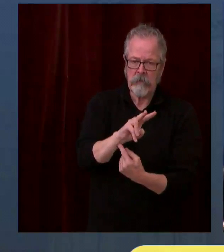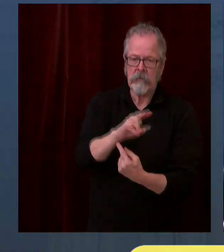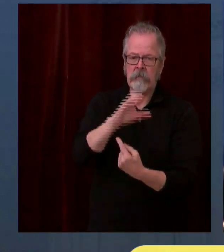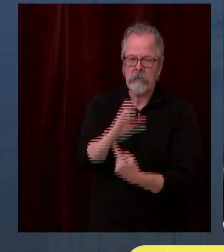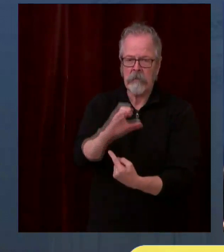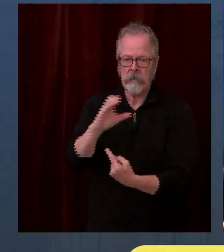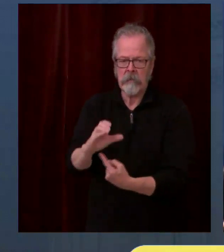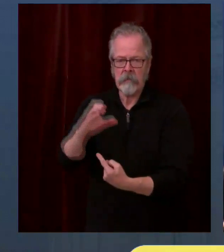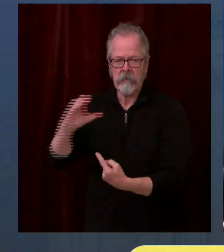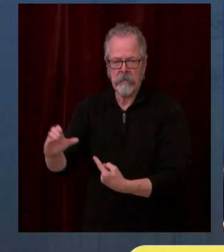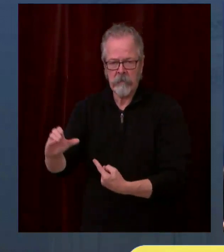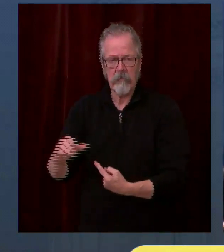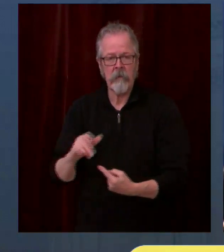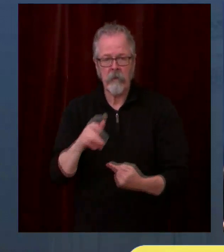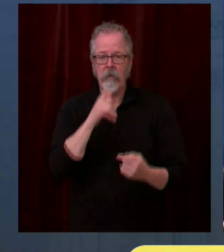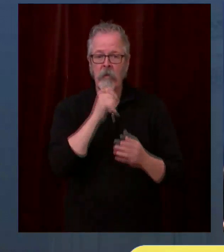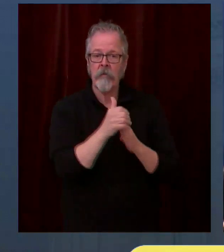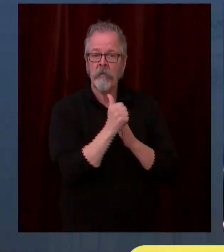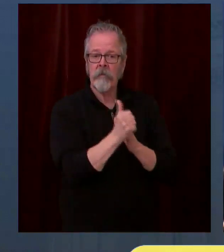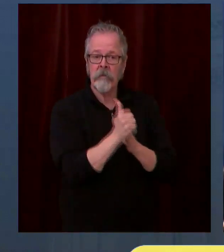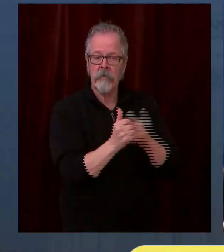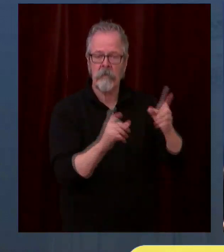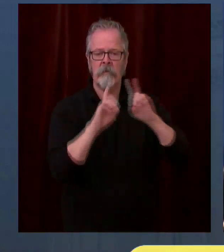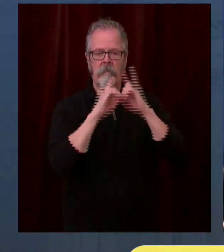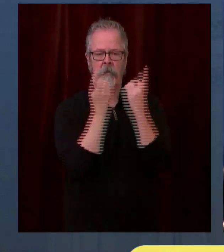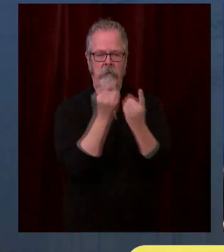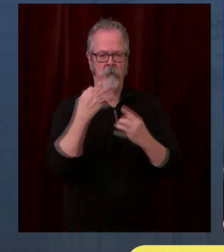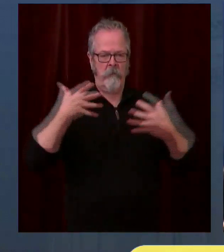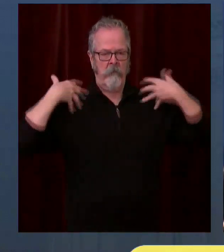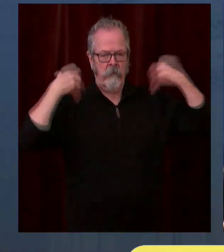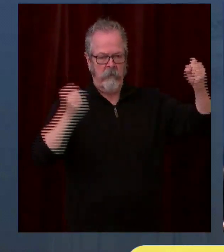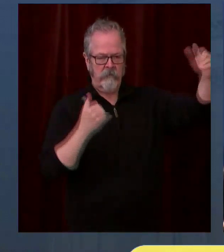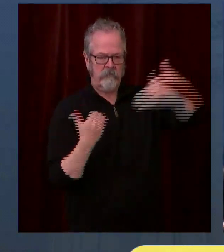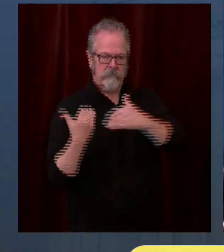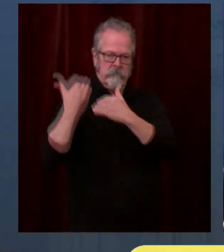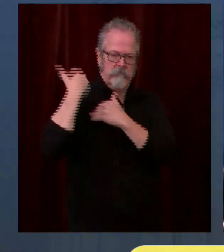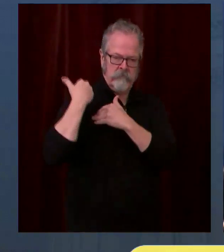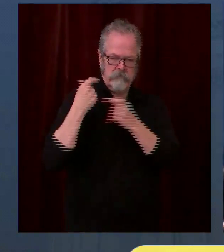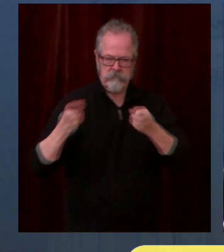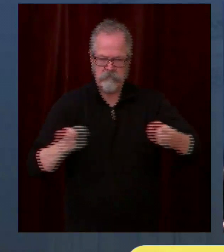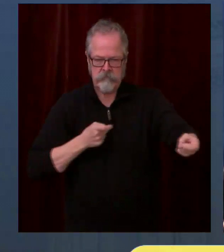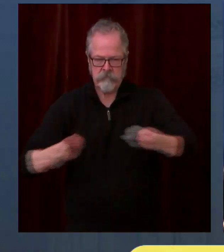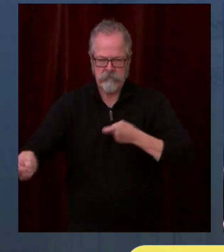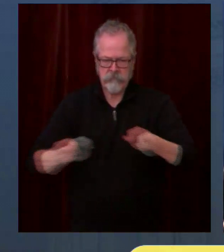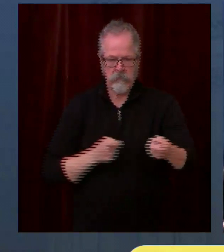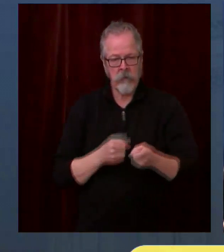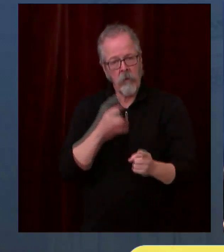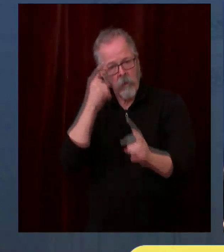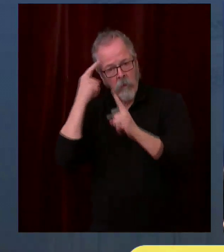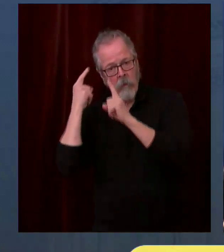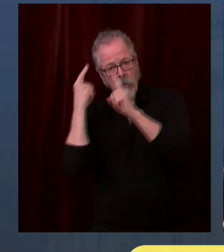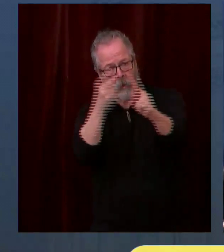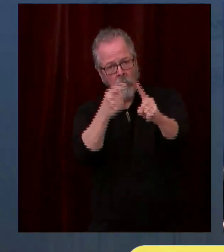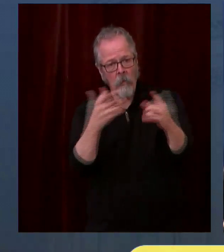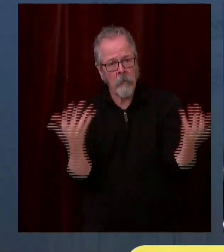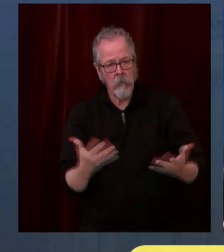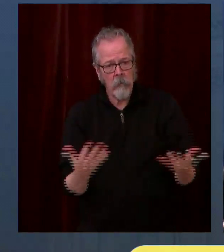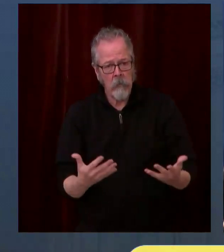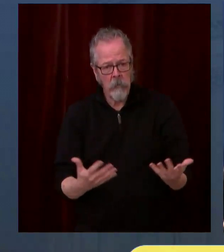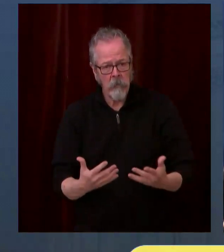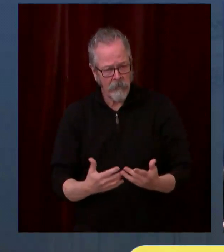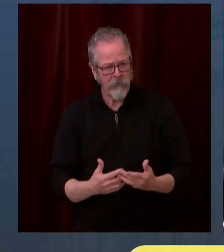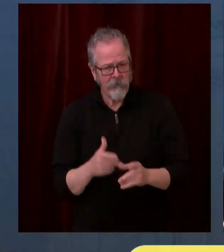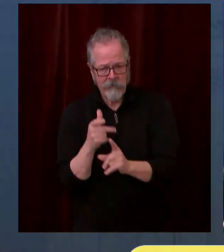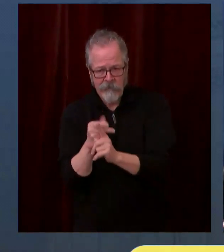efficient way possible. I think you'll find out from our speakers today, this is a very talented group. We have enormous resources